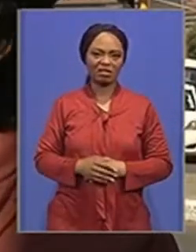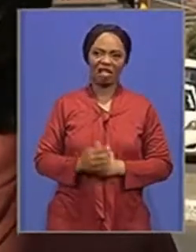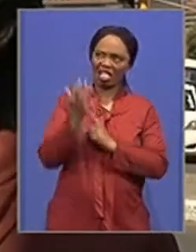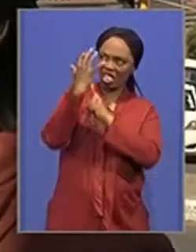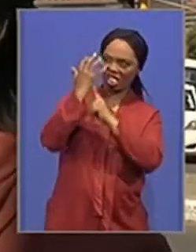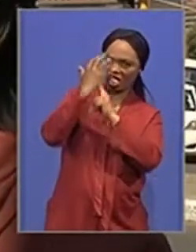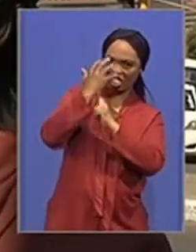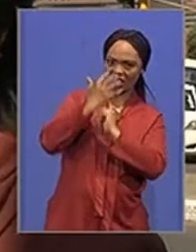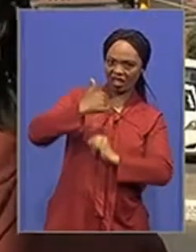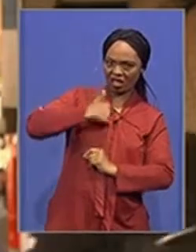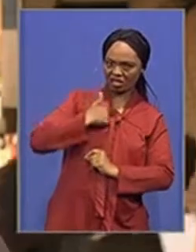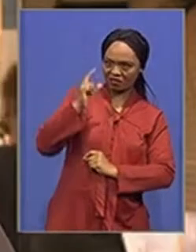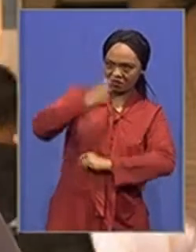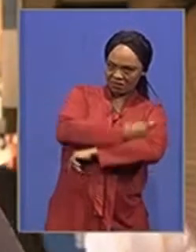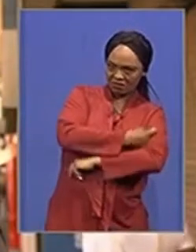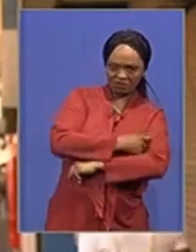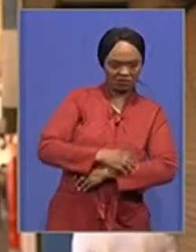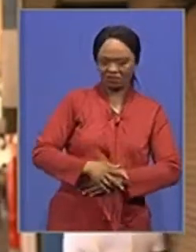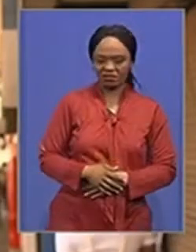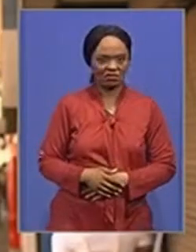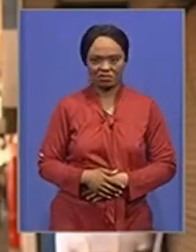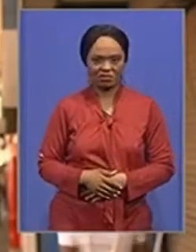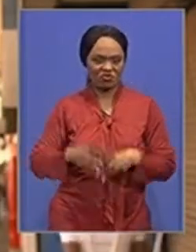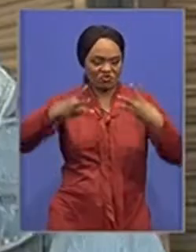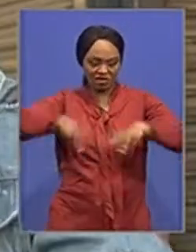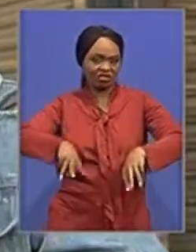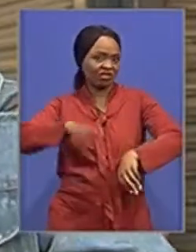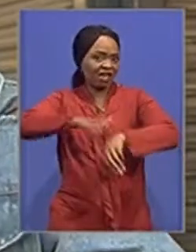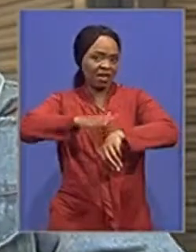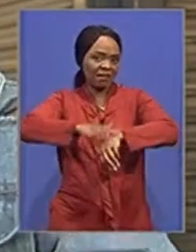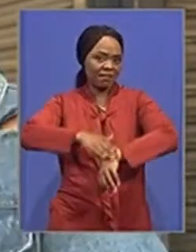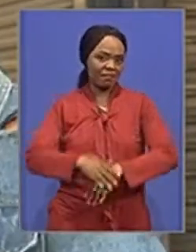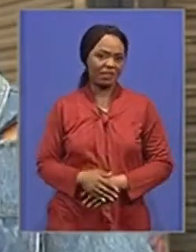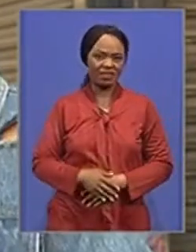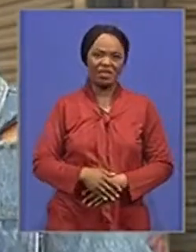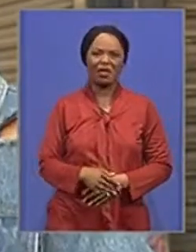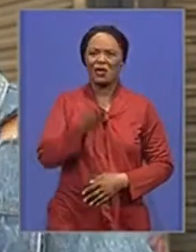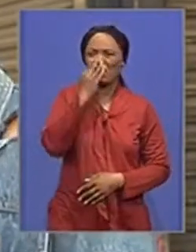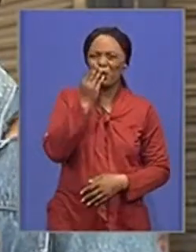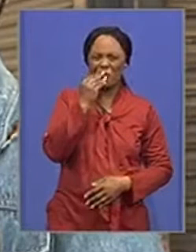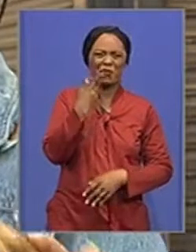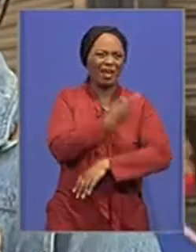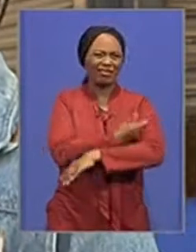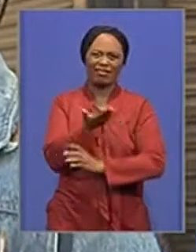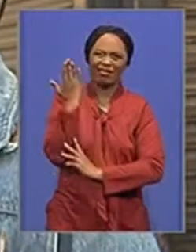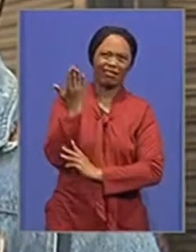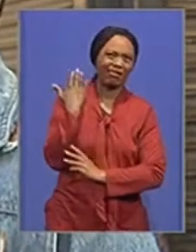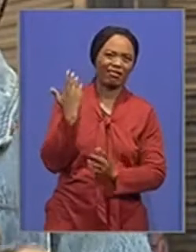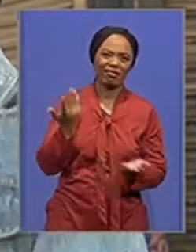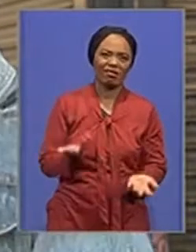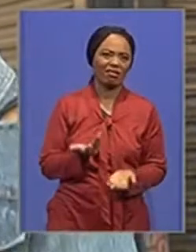getting the vaccine in the first place. I just believe it's going to be a waste of time. We've had these flu vaccines, but